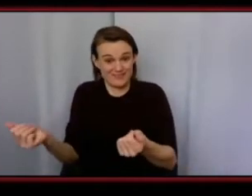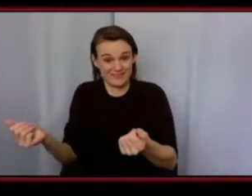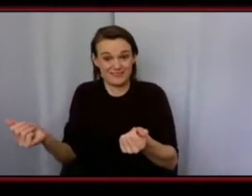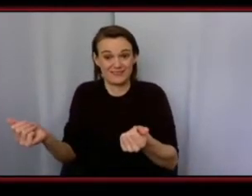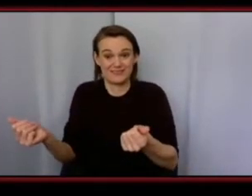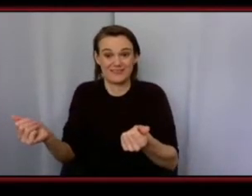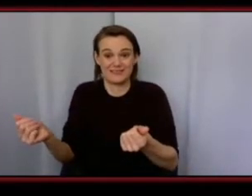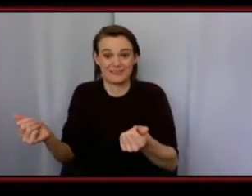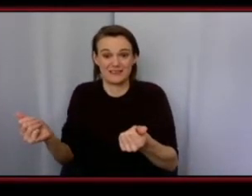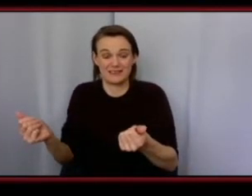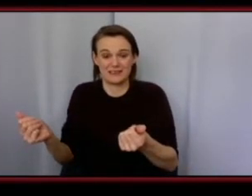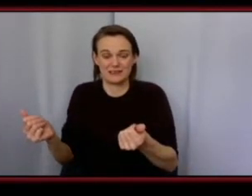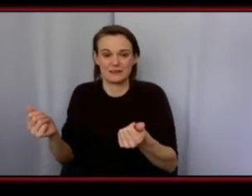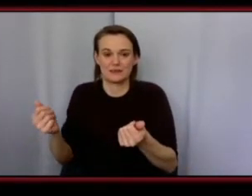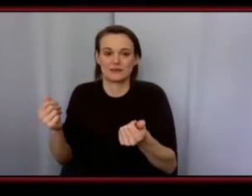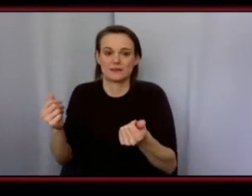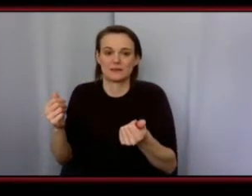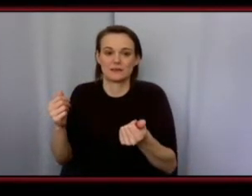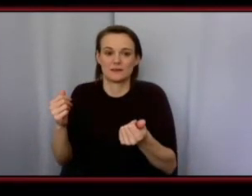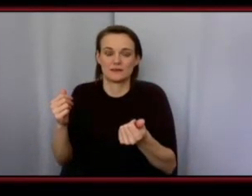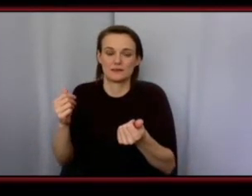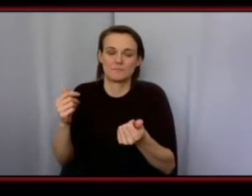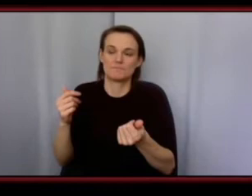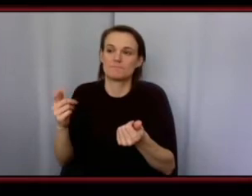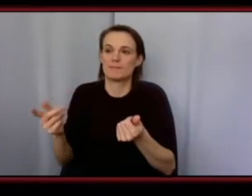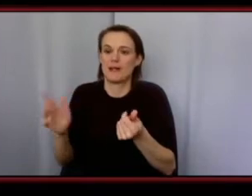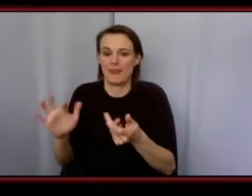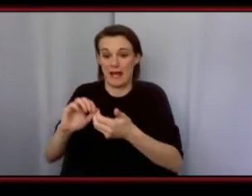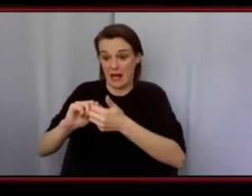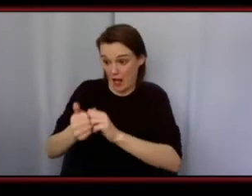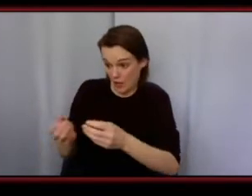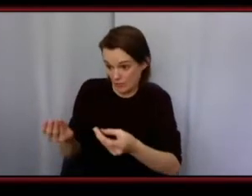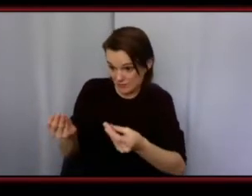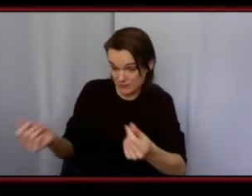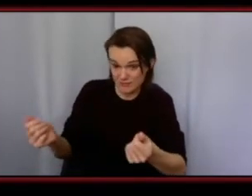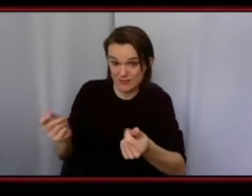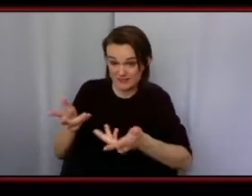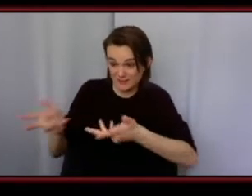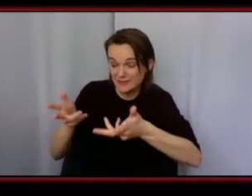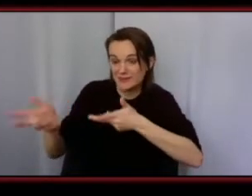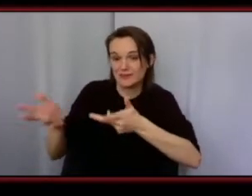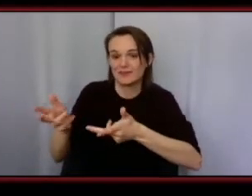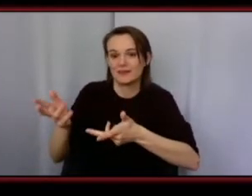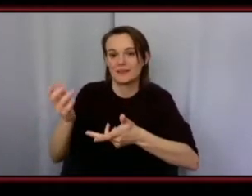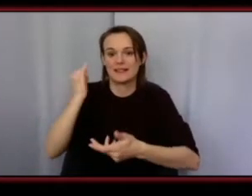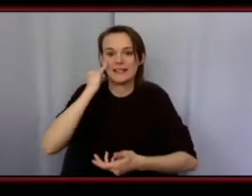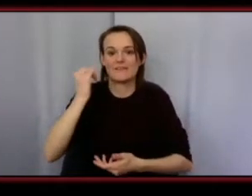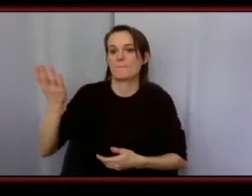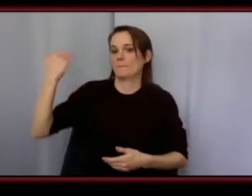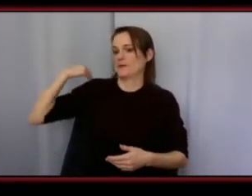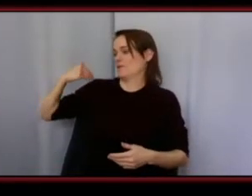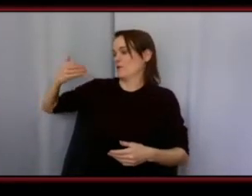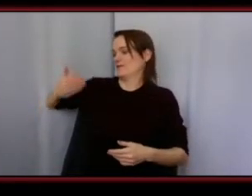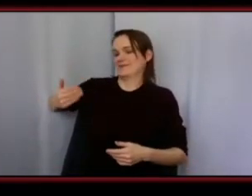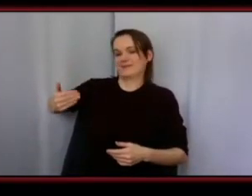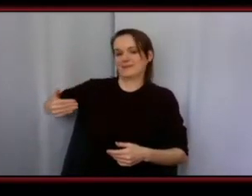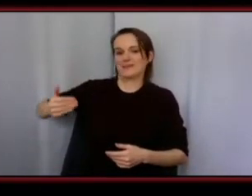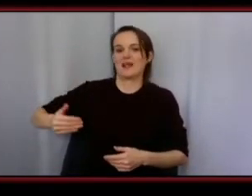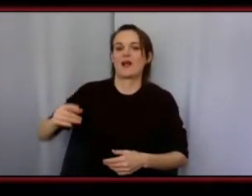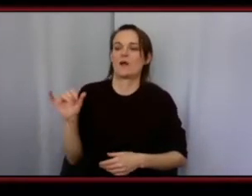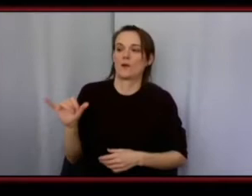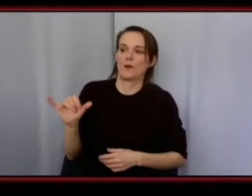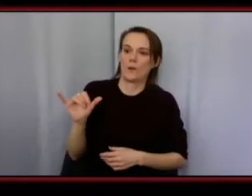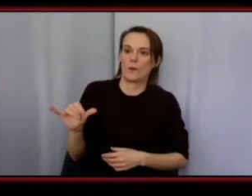feel like so like the way that you're able to diffuse them is because you've had different experiences and how you learn to